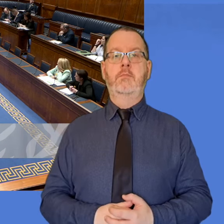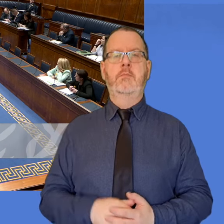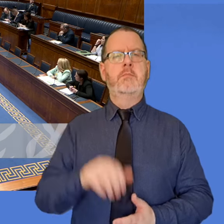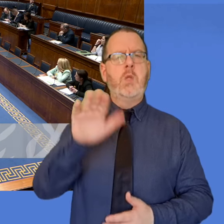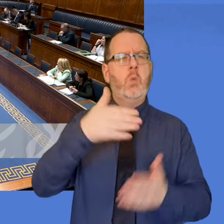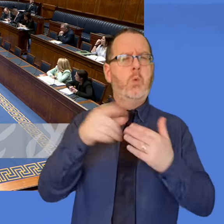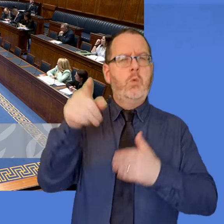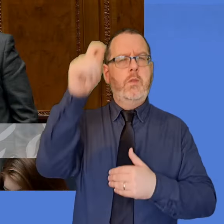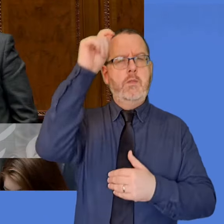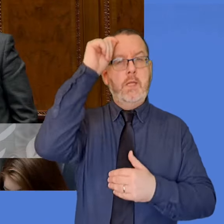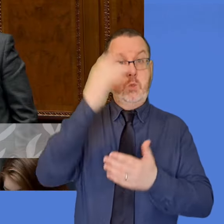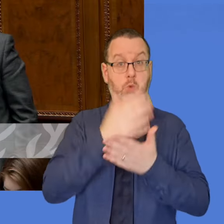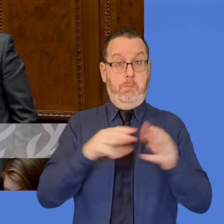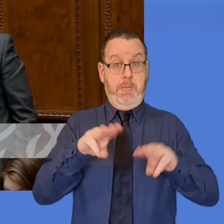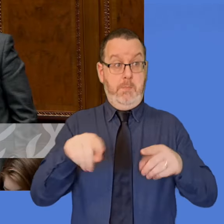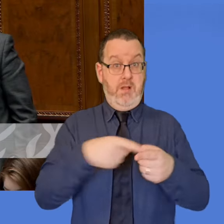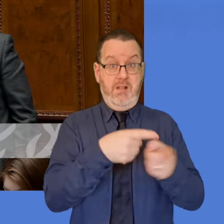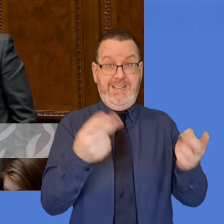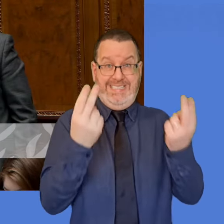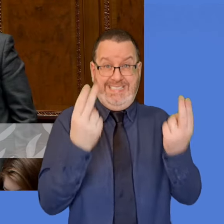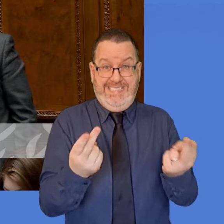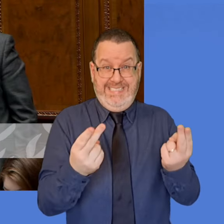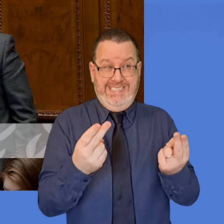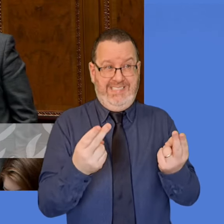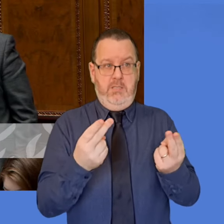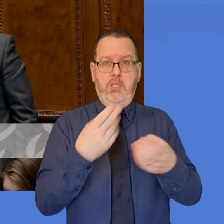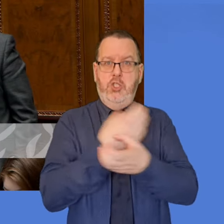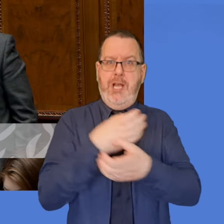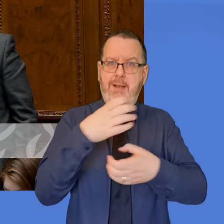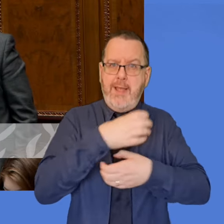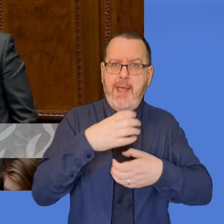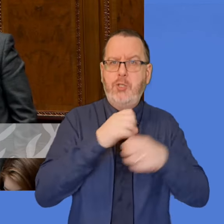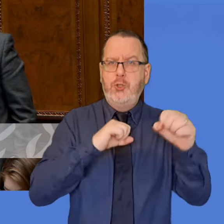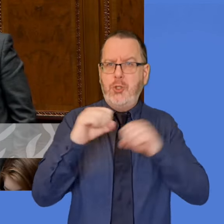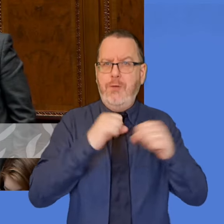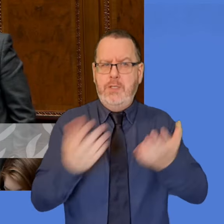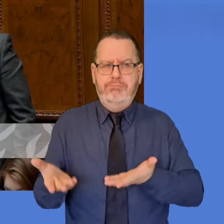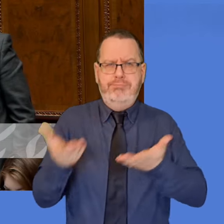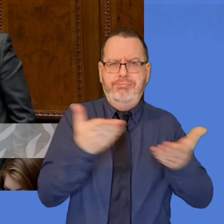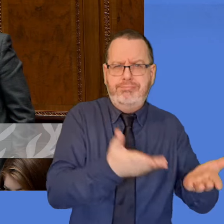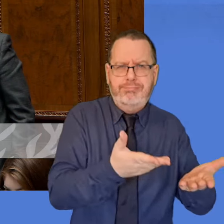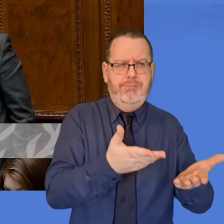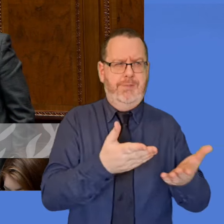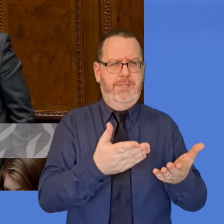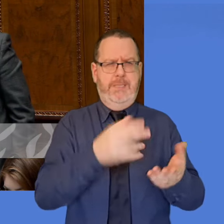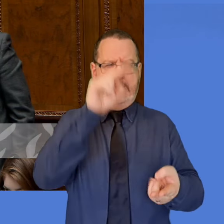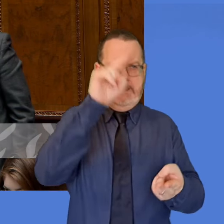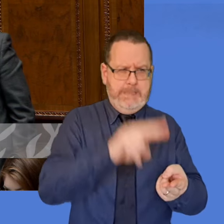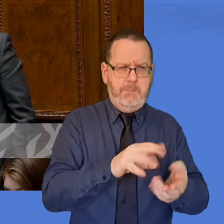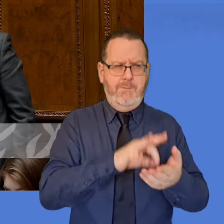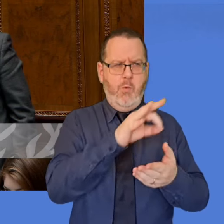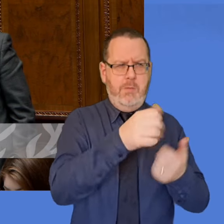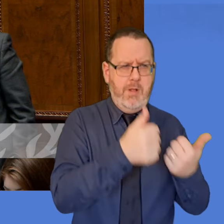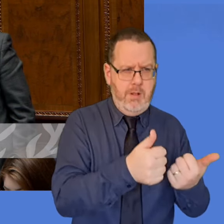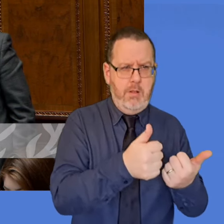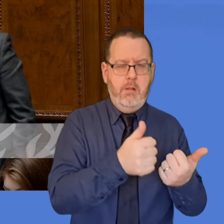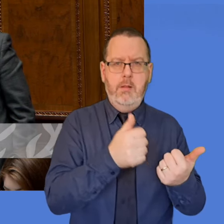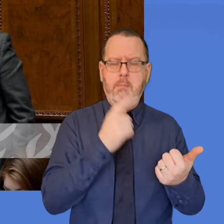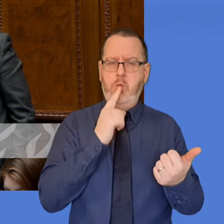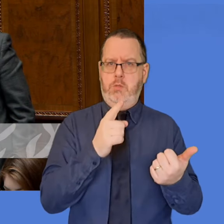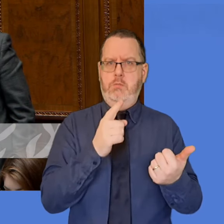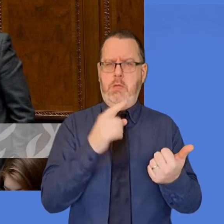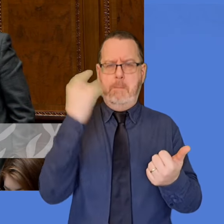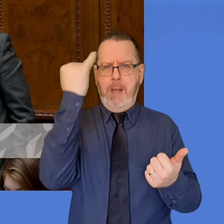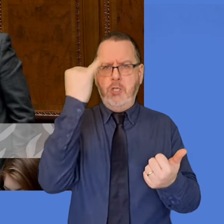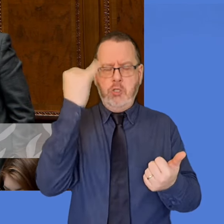a fully funded childcare scheme and indeed other strategies would feel if this executive